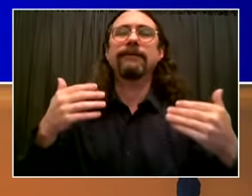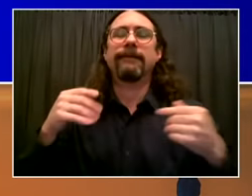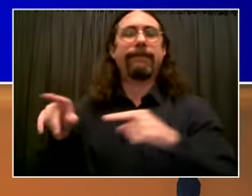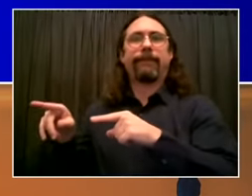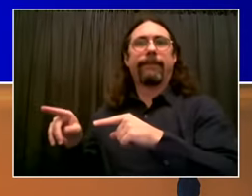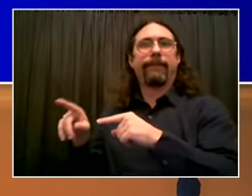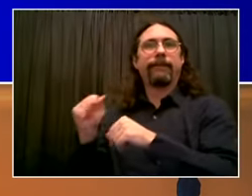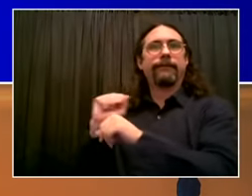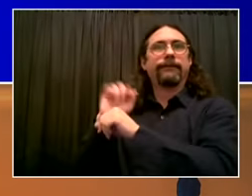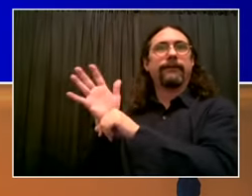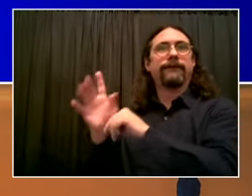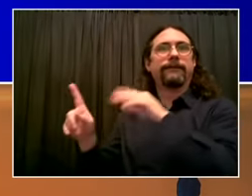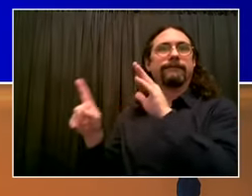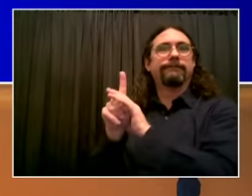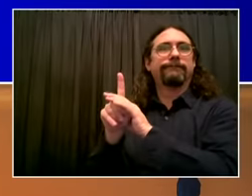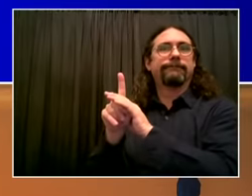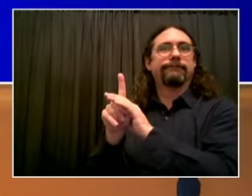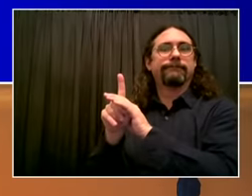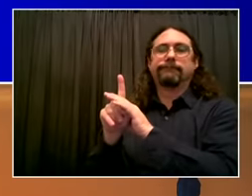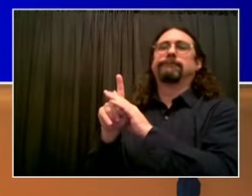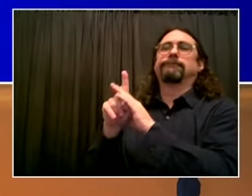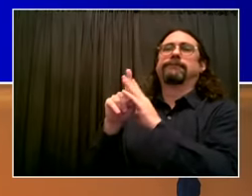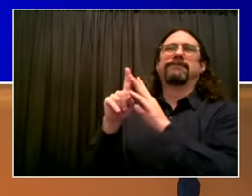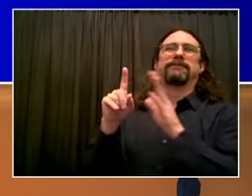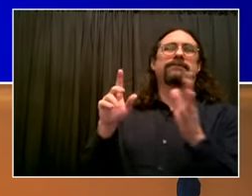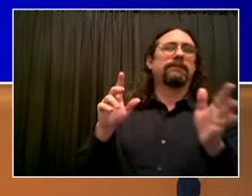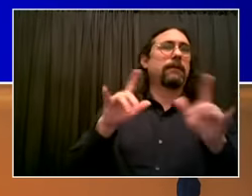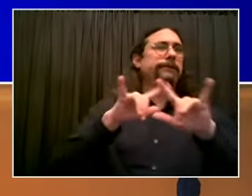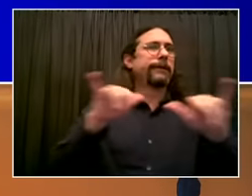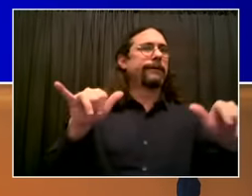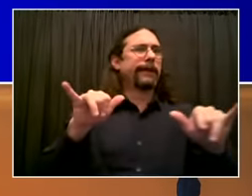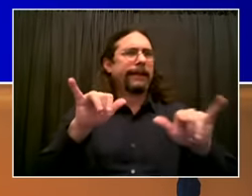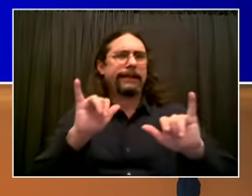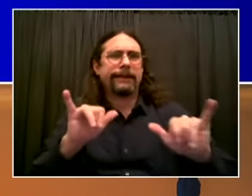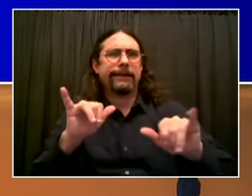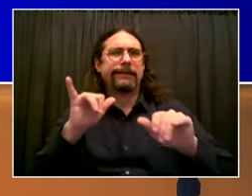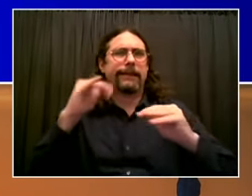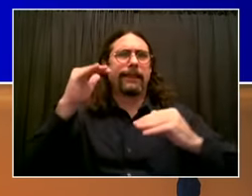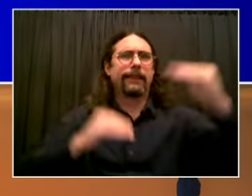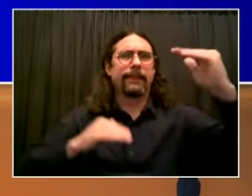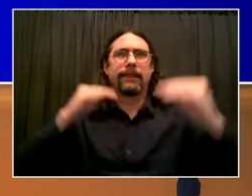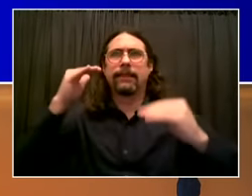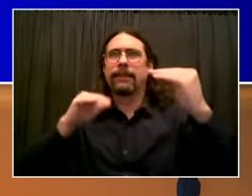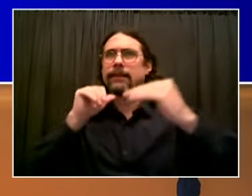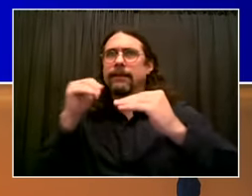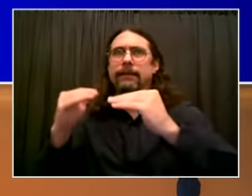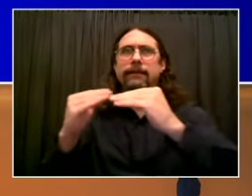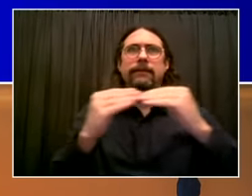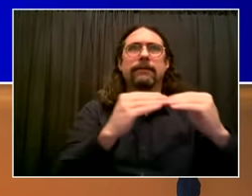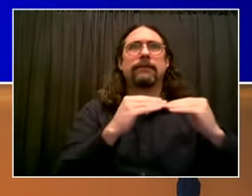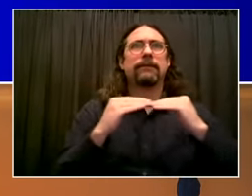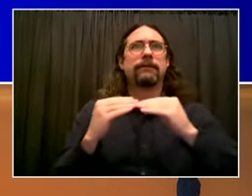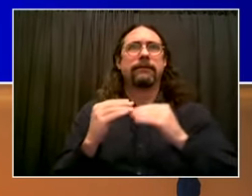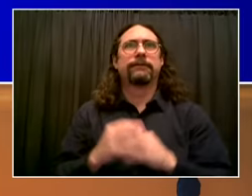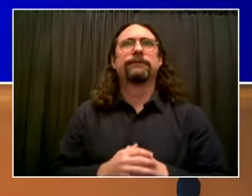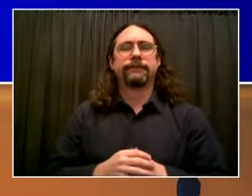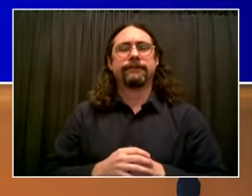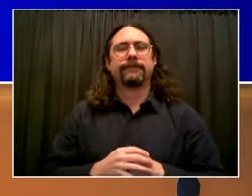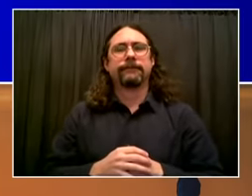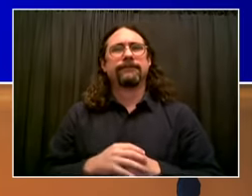needed to go online to get their COVID appointments, when all that became more and more of our lives, those inequalities became sharper.